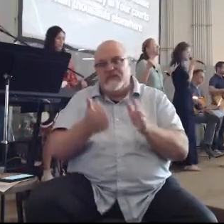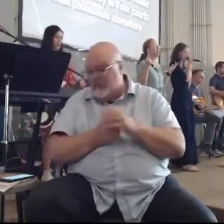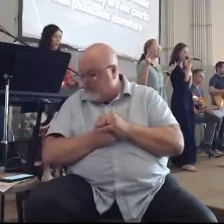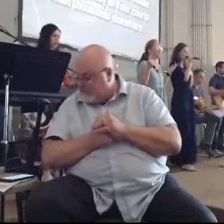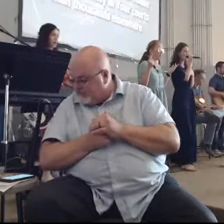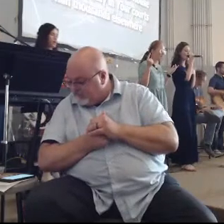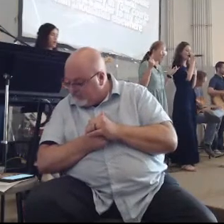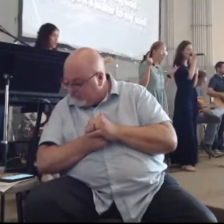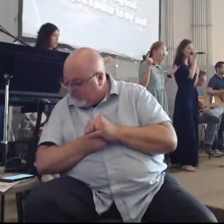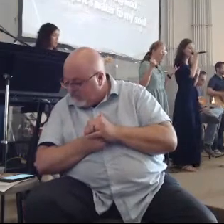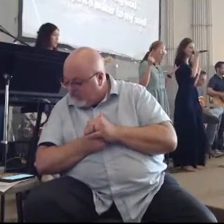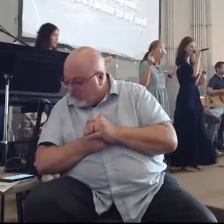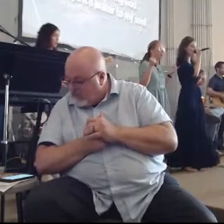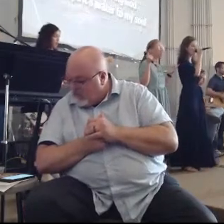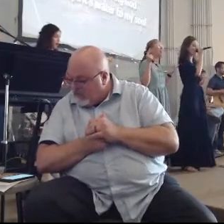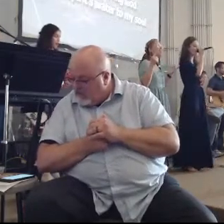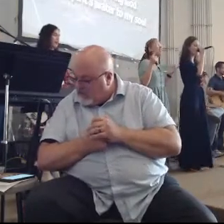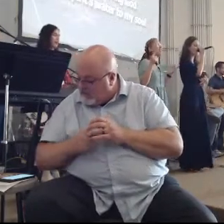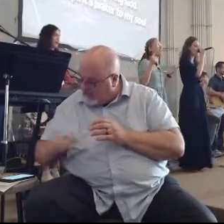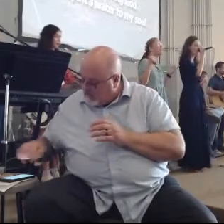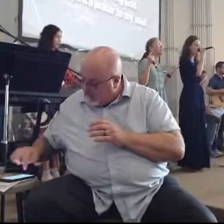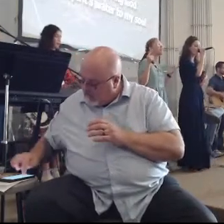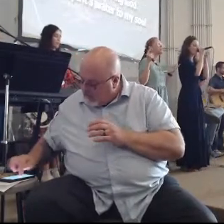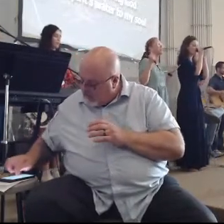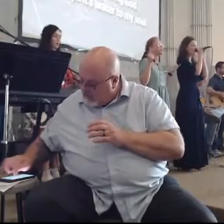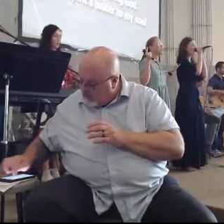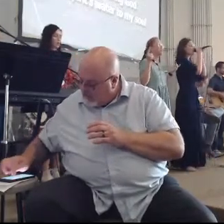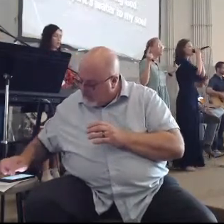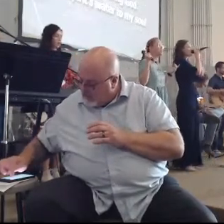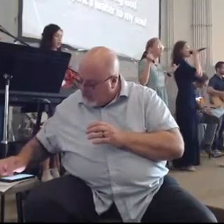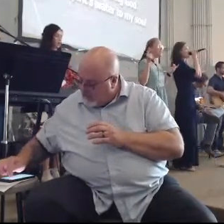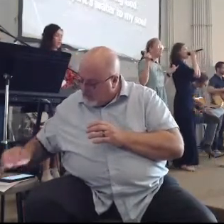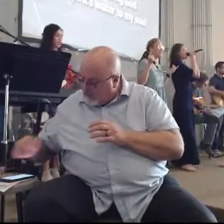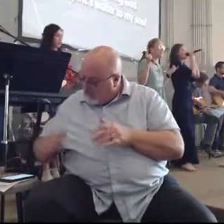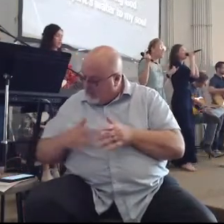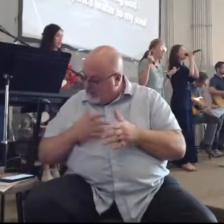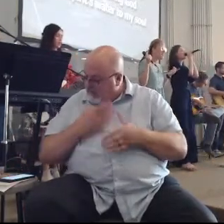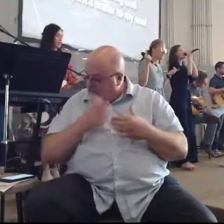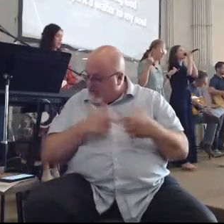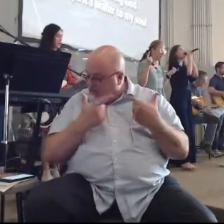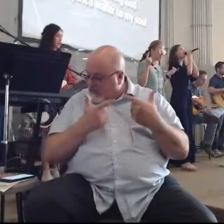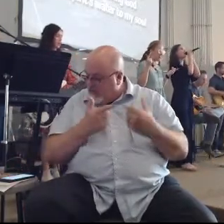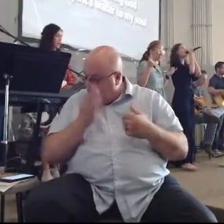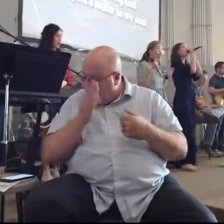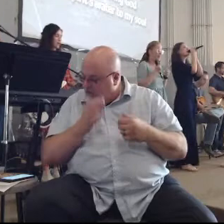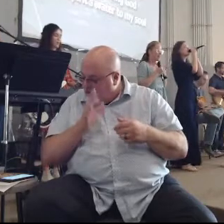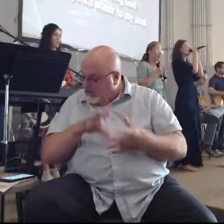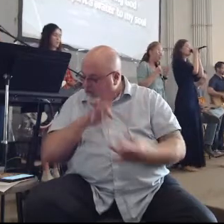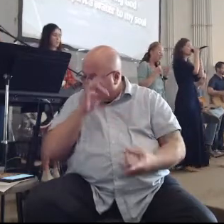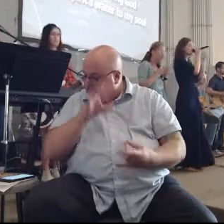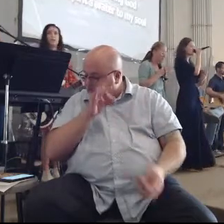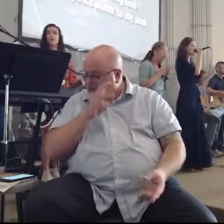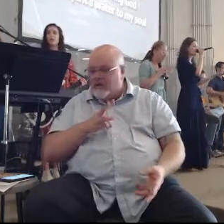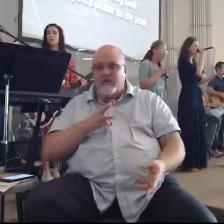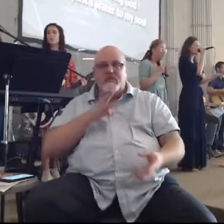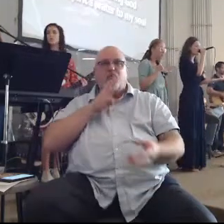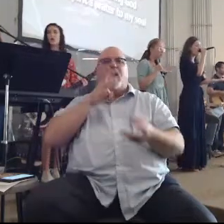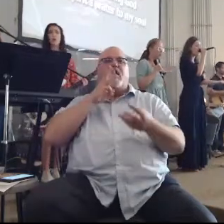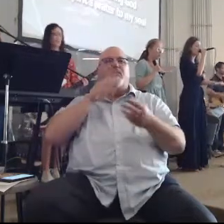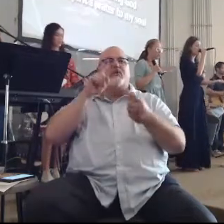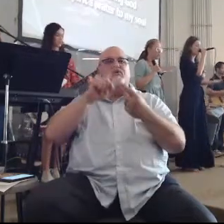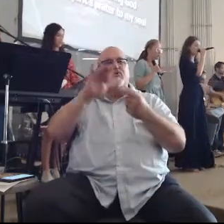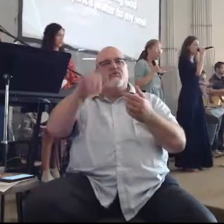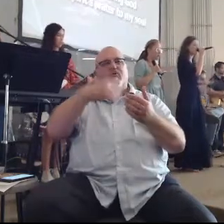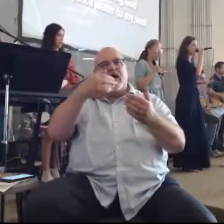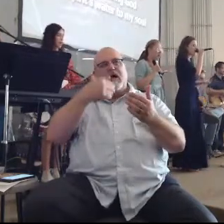My heart and flesh cry out For you, the living God Your Spirit's